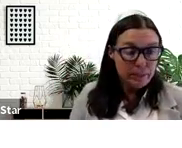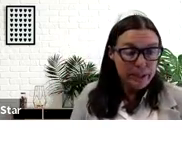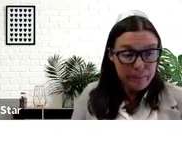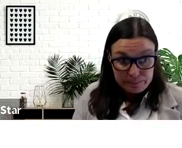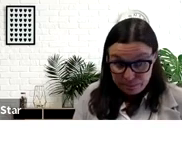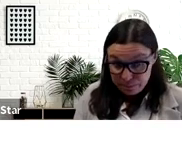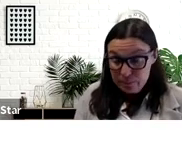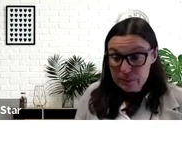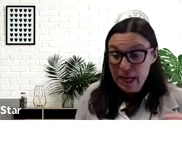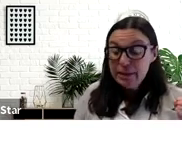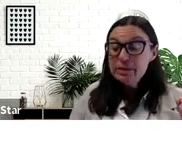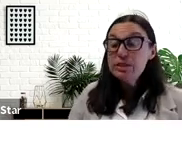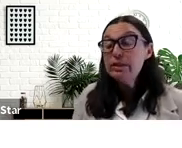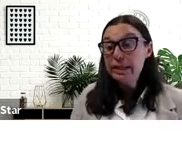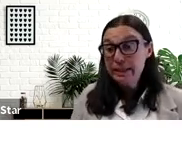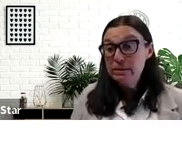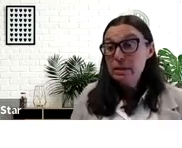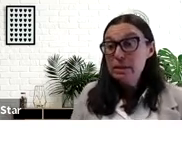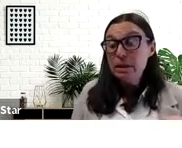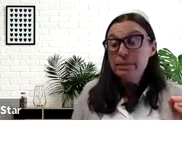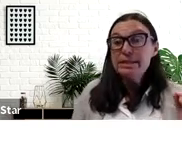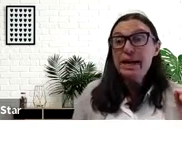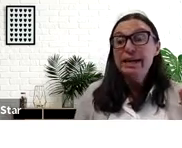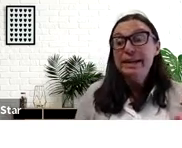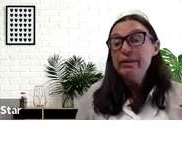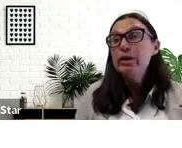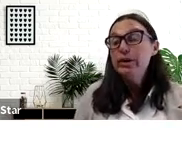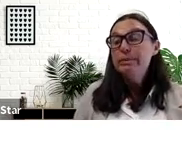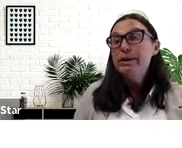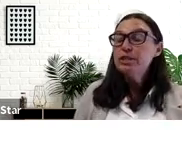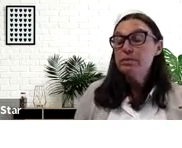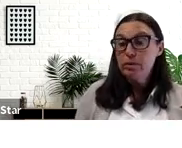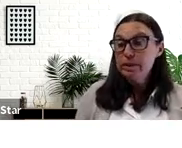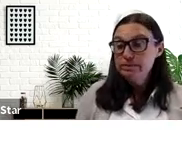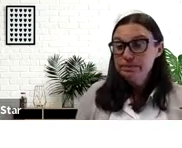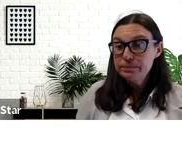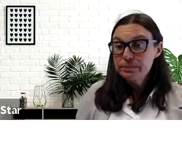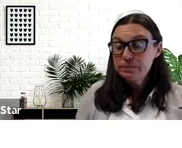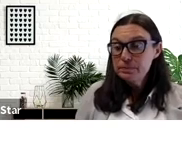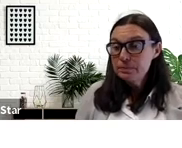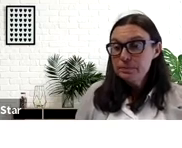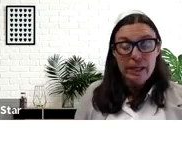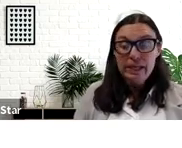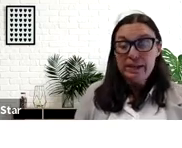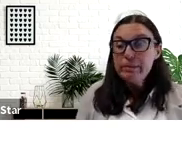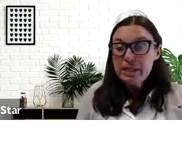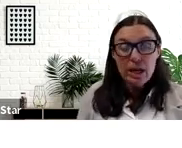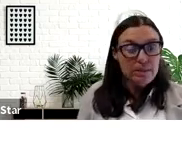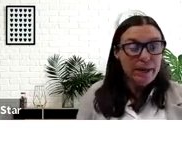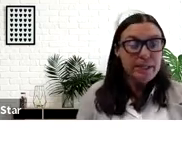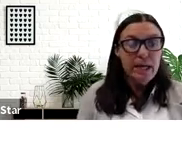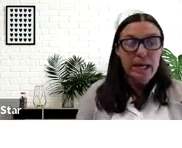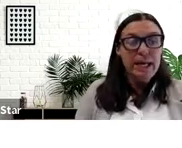moments for me. And it was startling because I had never heard it mentioned before. It had never